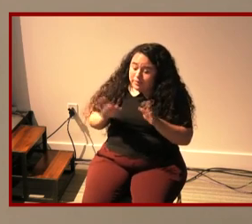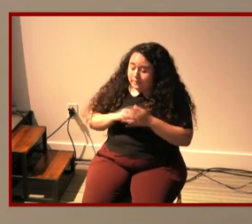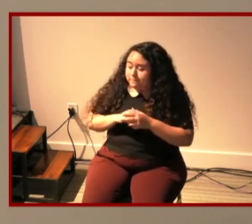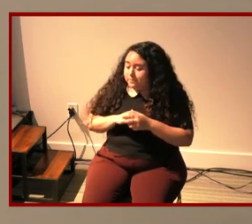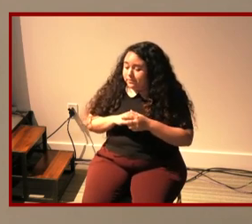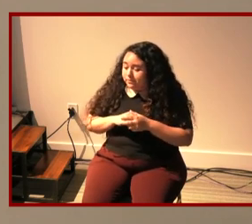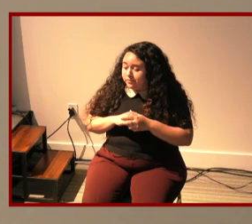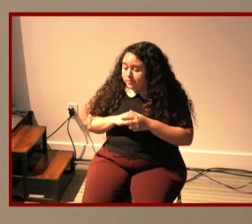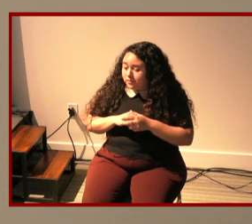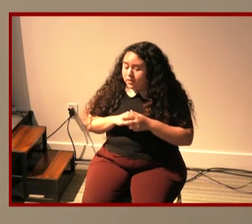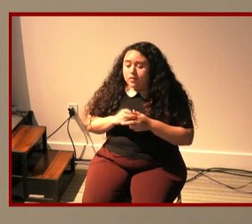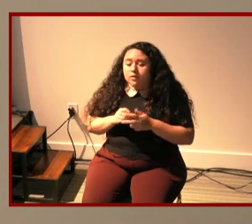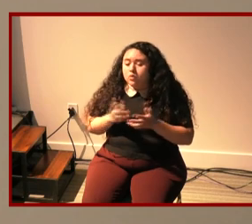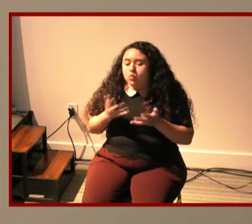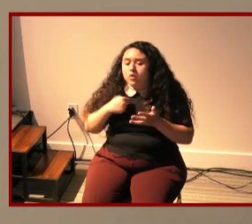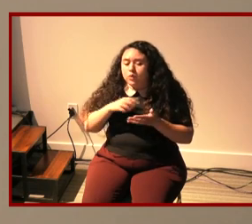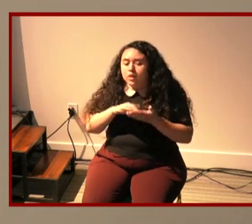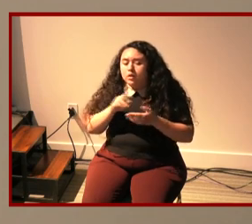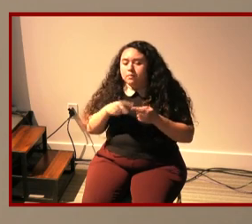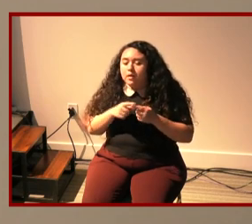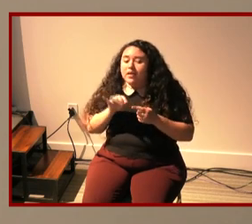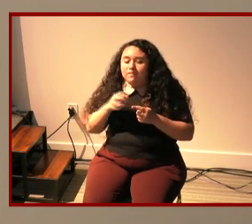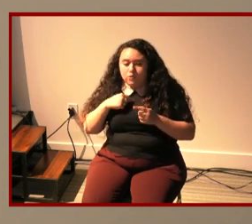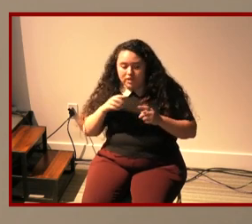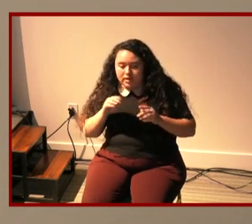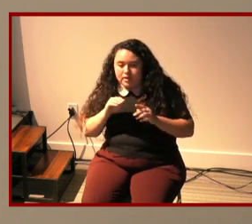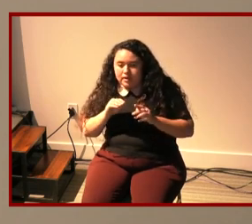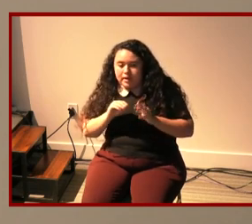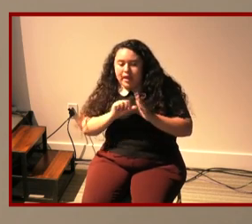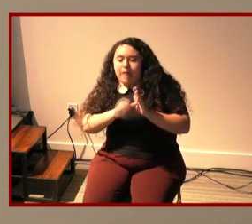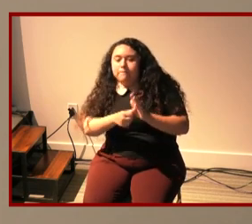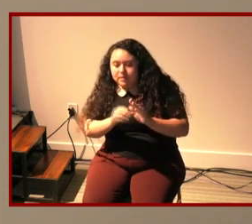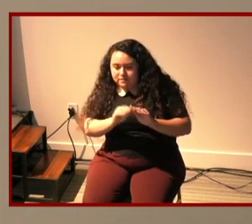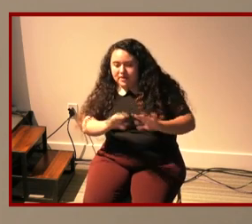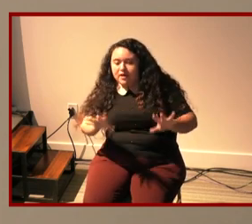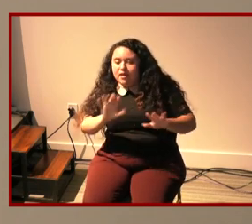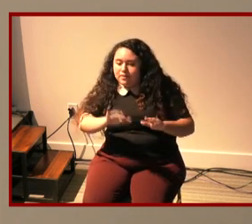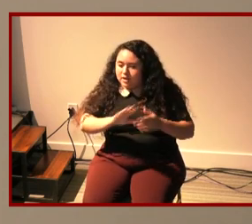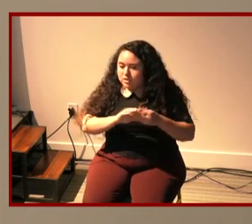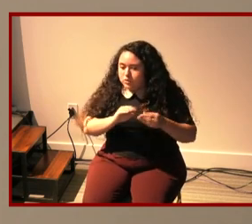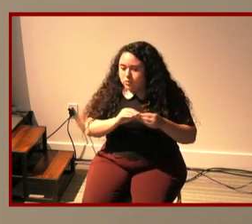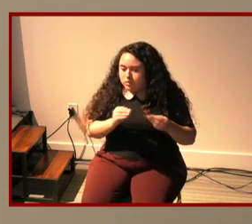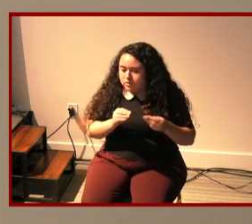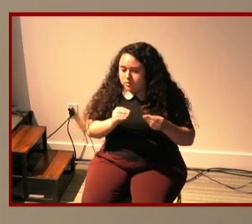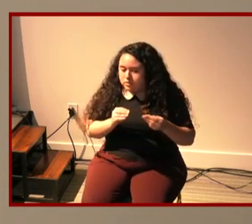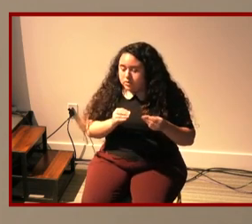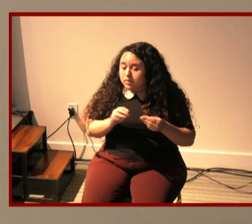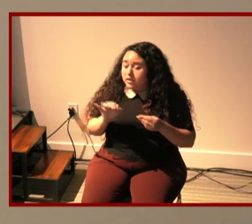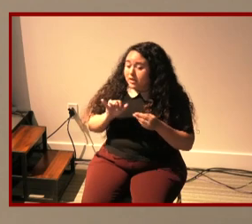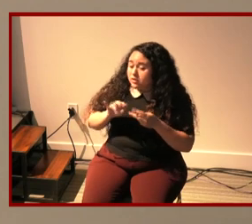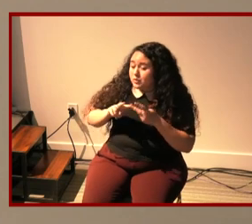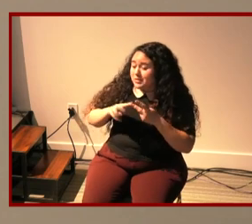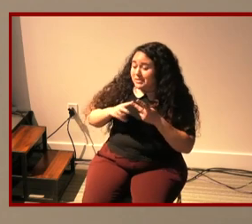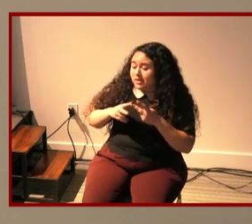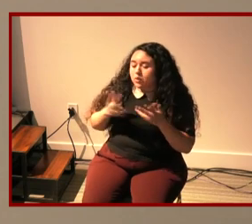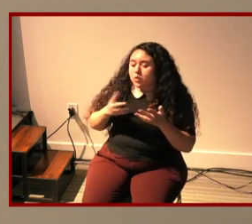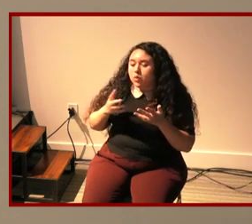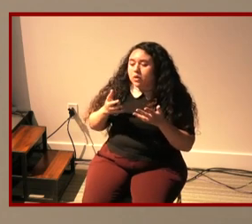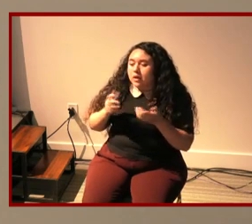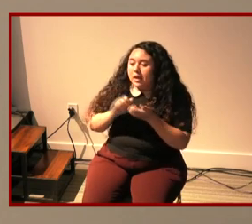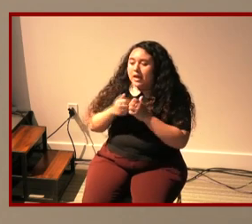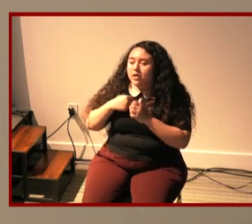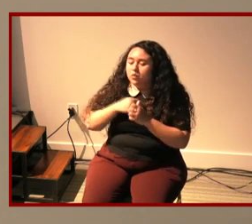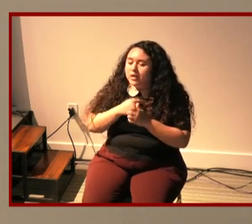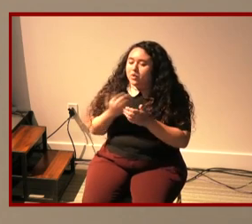what can we learn about when we amplify those stories and then what also can how might we be able to rethink the overcoming